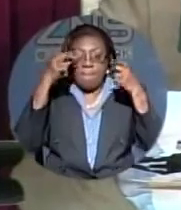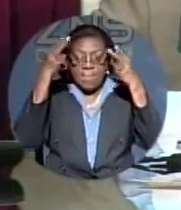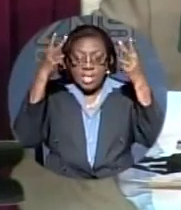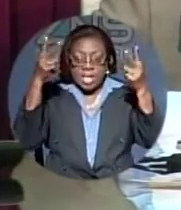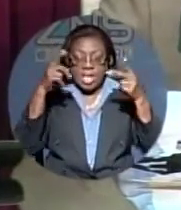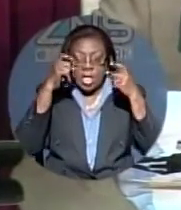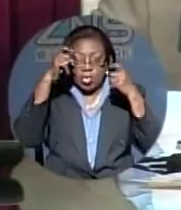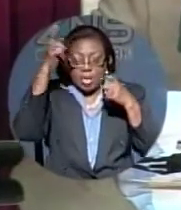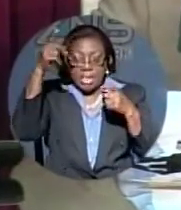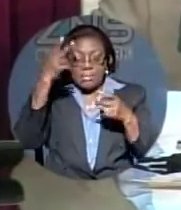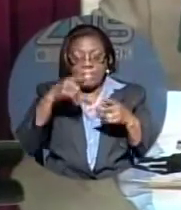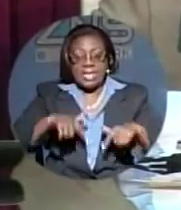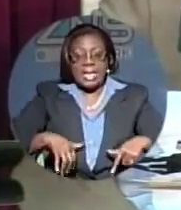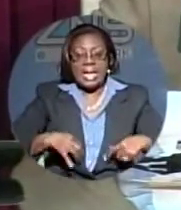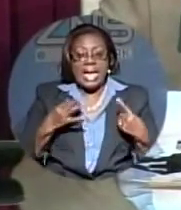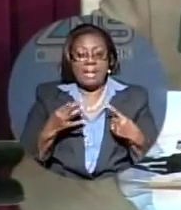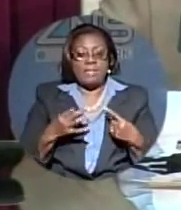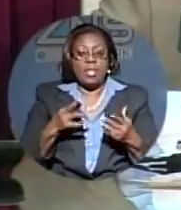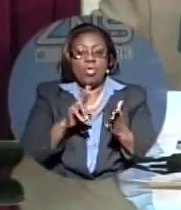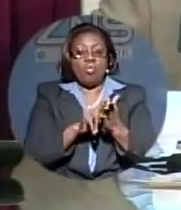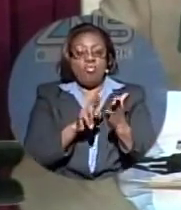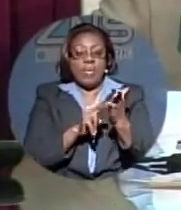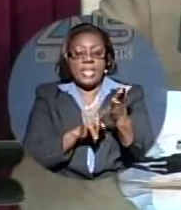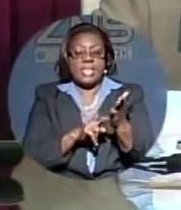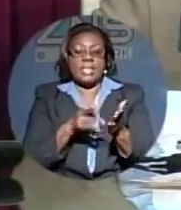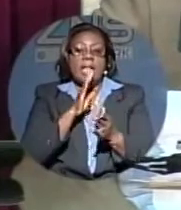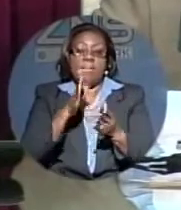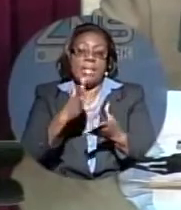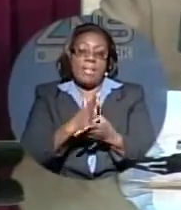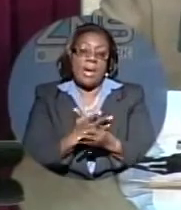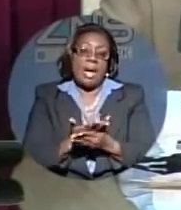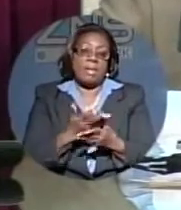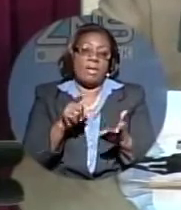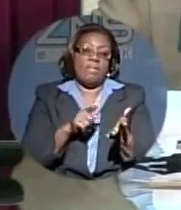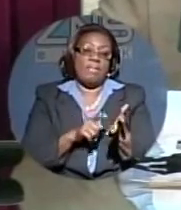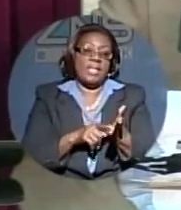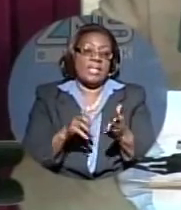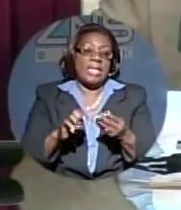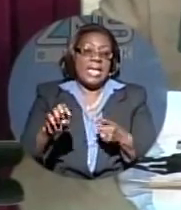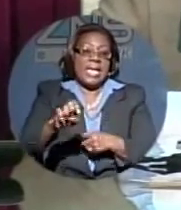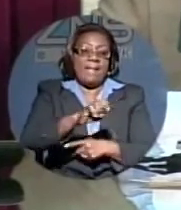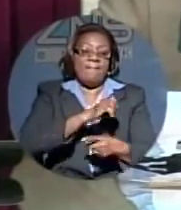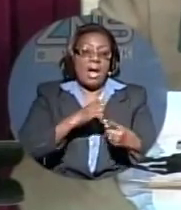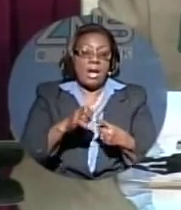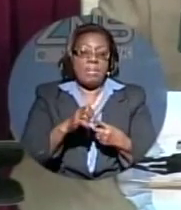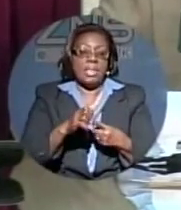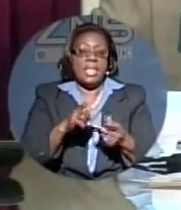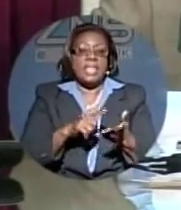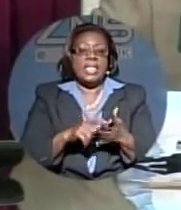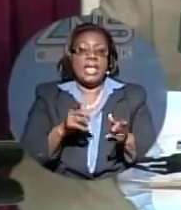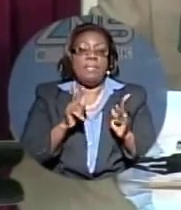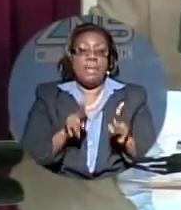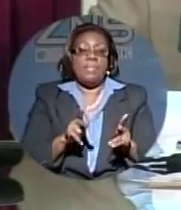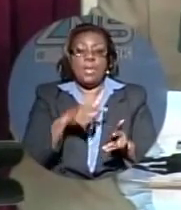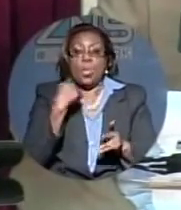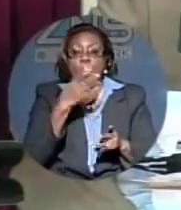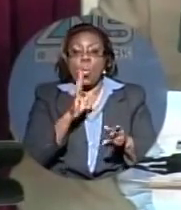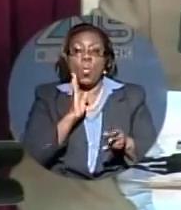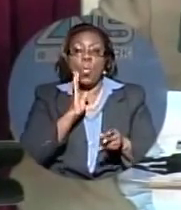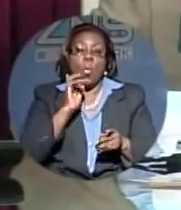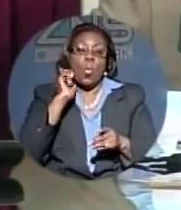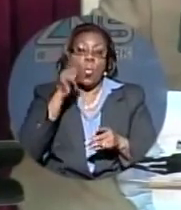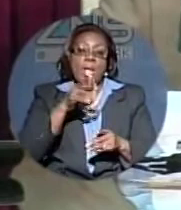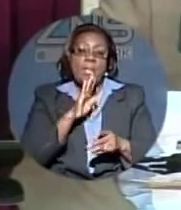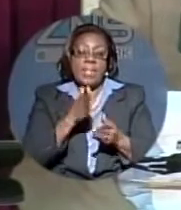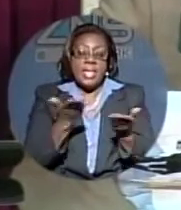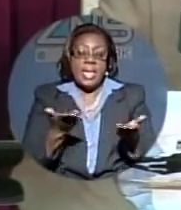company, to register and be a part of this environment because there are people who will be here who can actually network with them